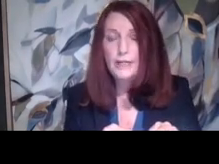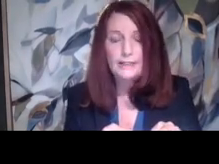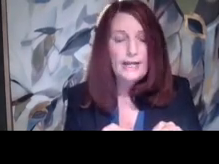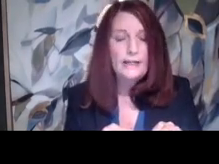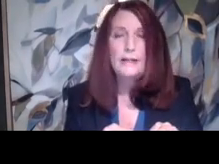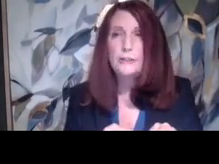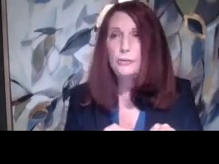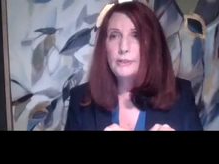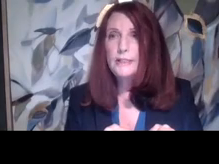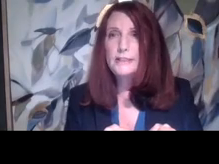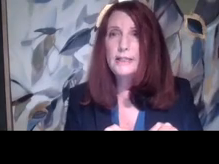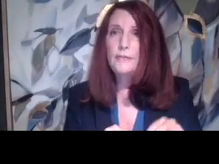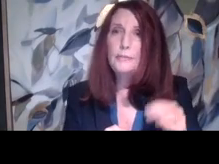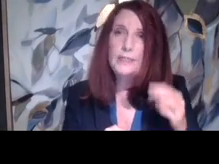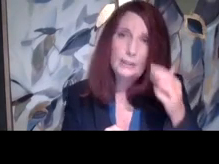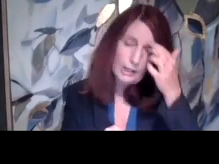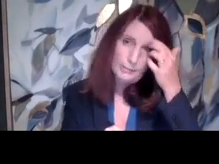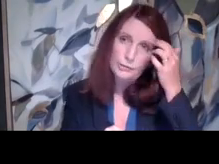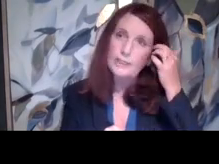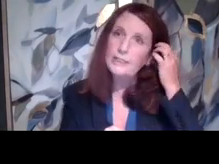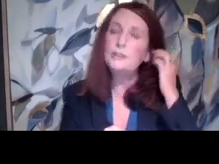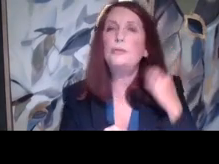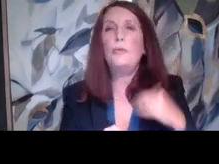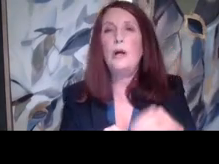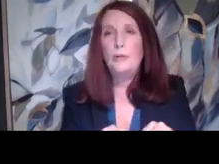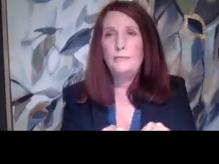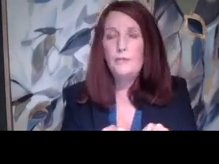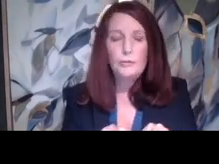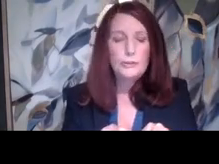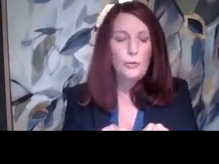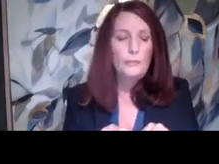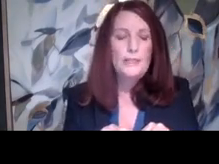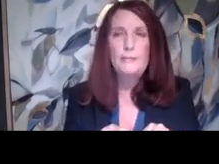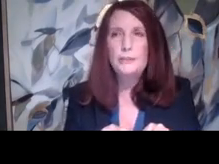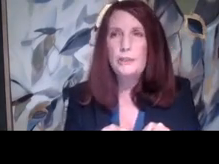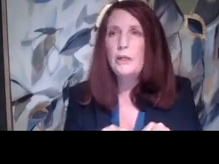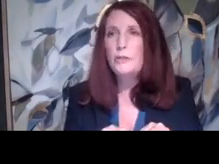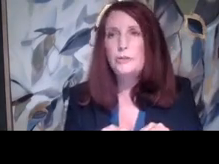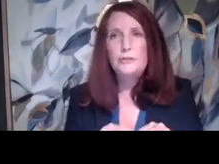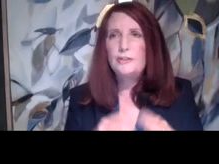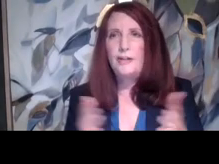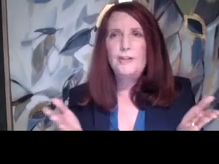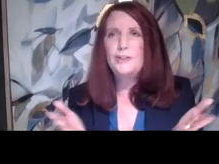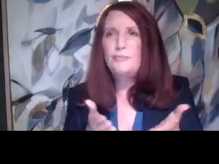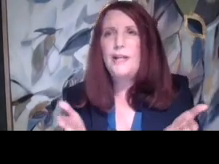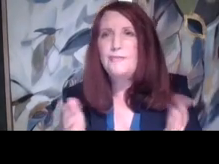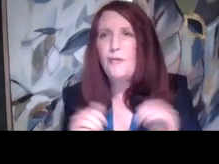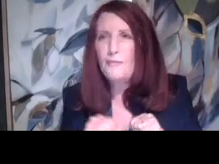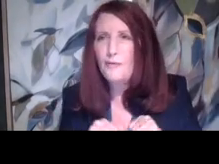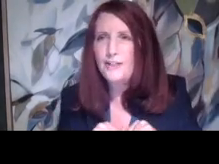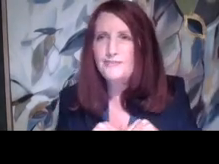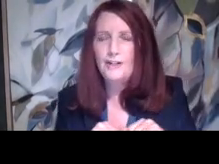participate in that. And certainly doesn't give him an equal opportunity to, uh, win votes or be able to give his